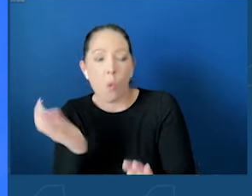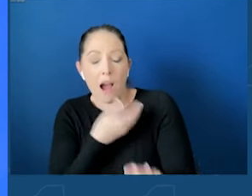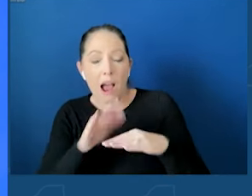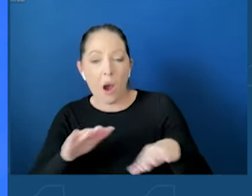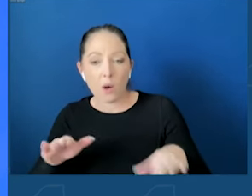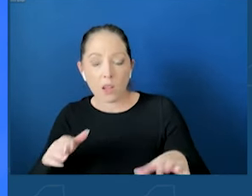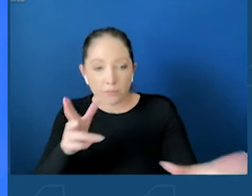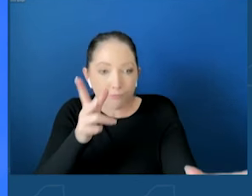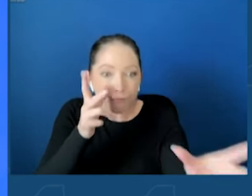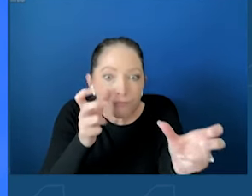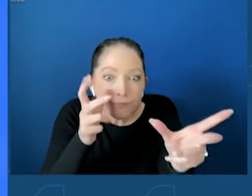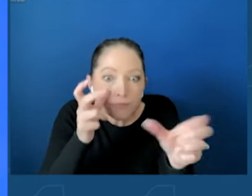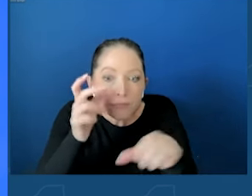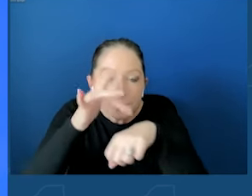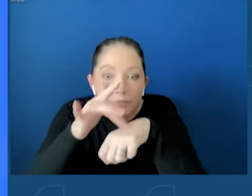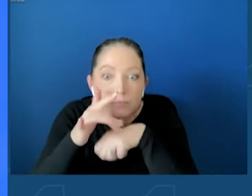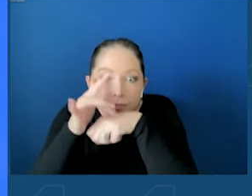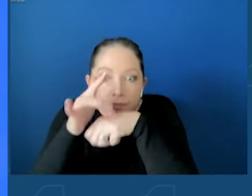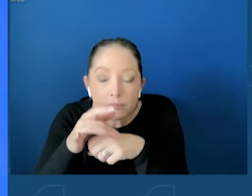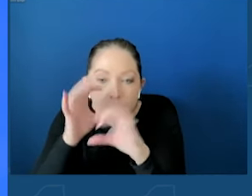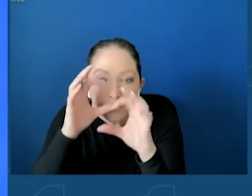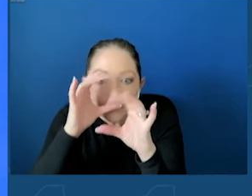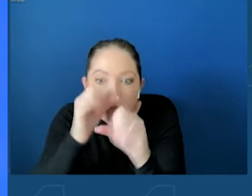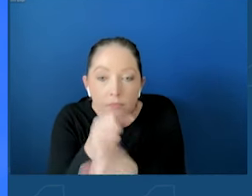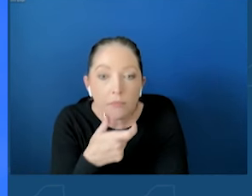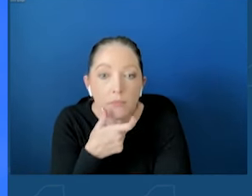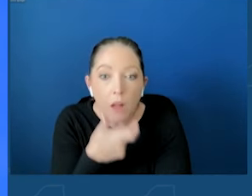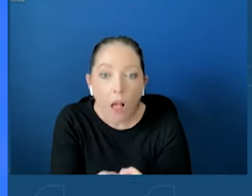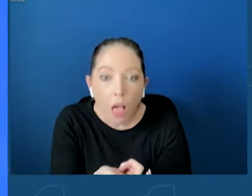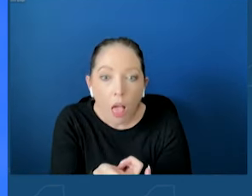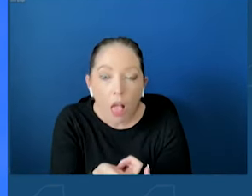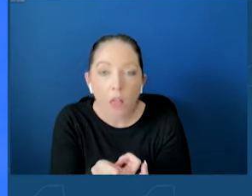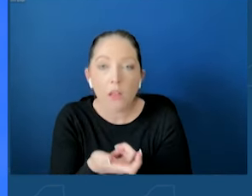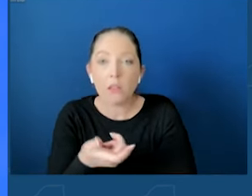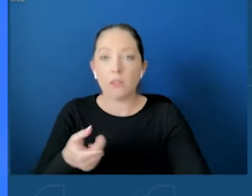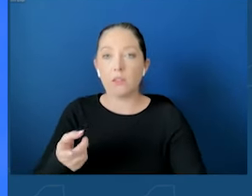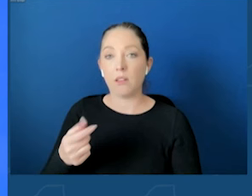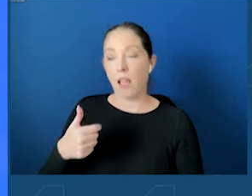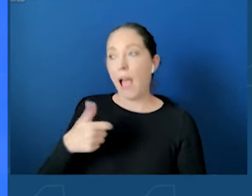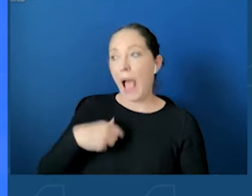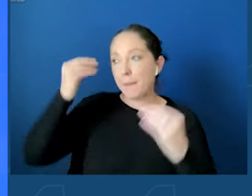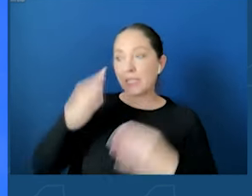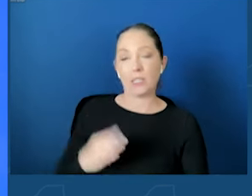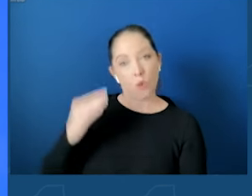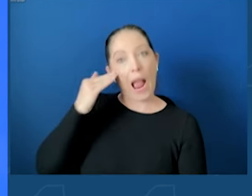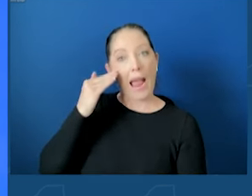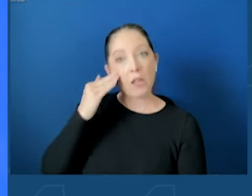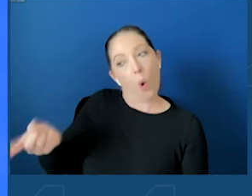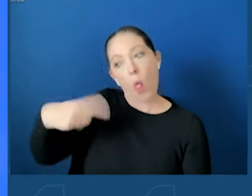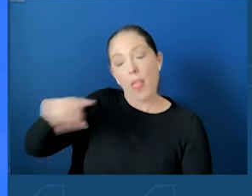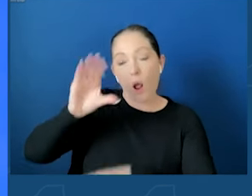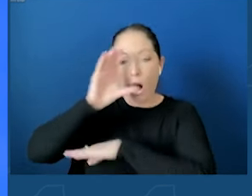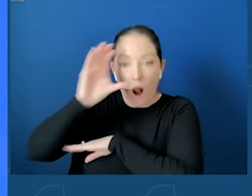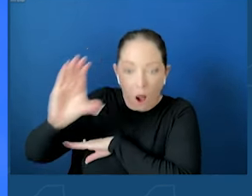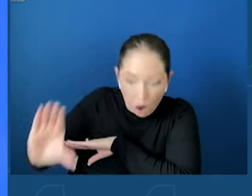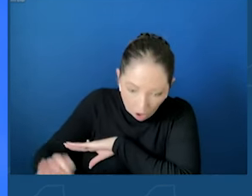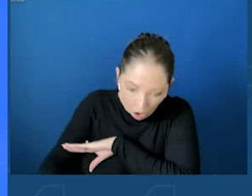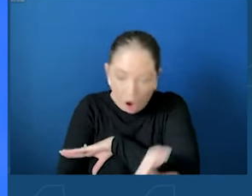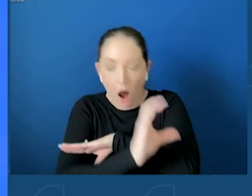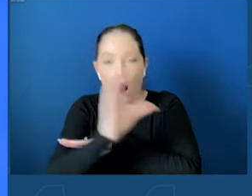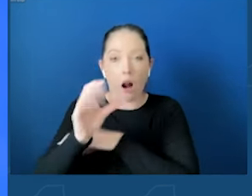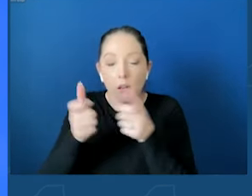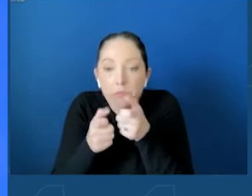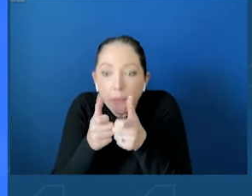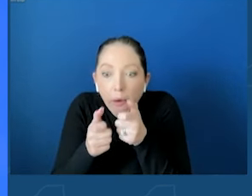content. Because I will tell you, as a teacher, they're up all night long and then they're coming into school half asleep